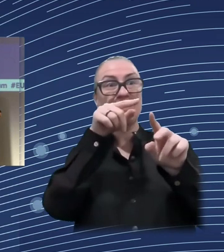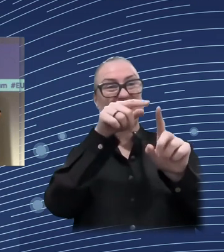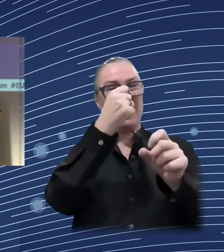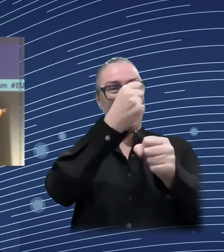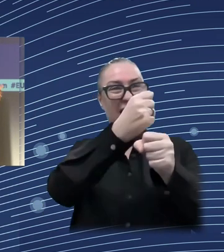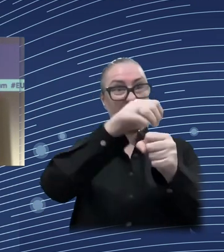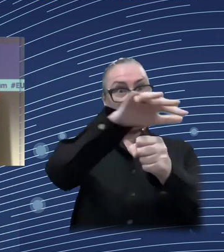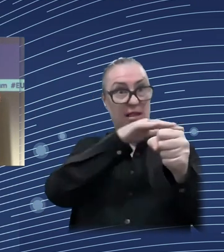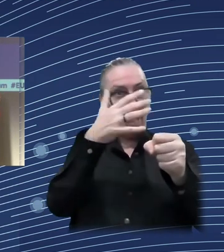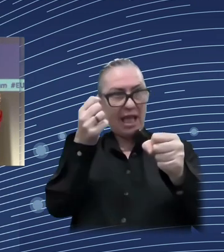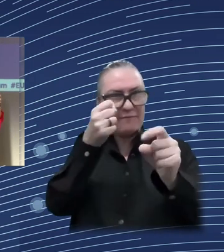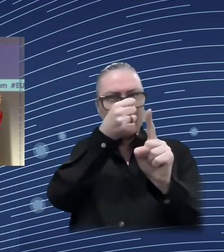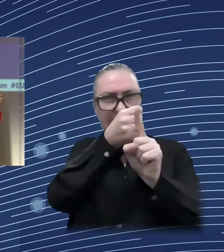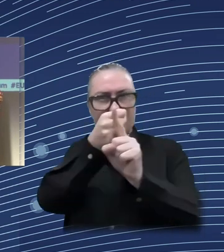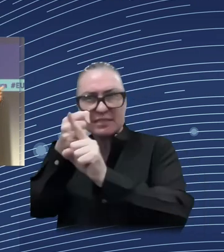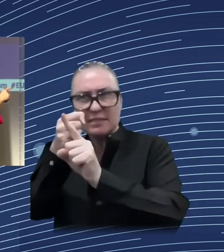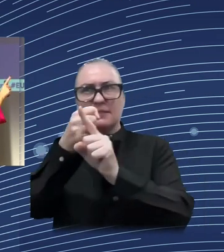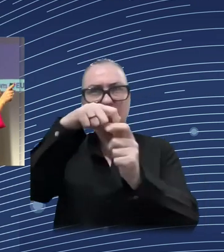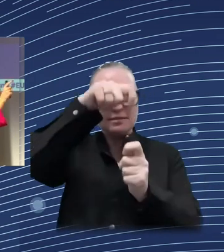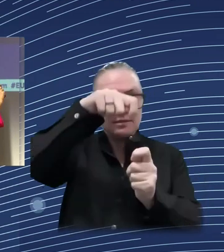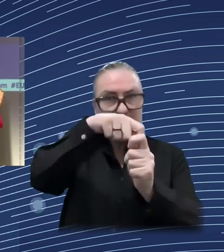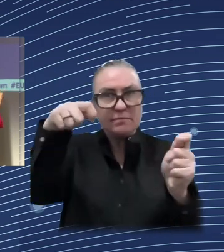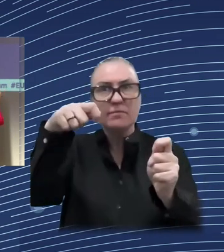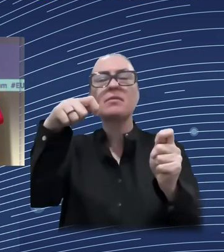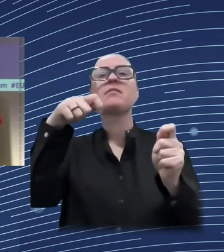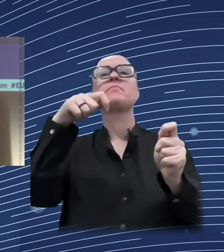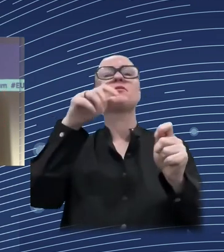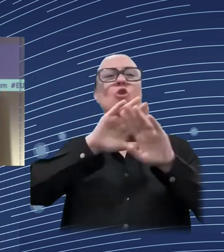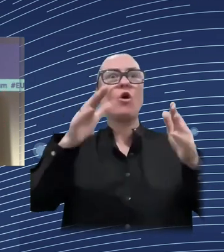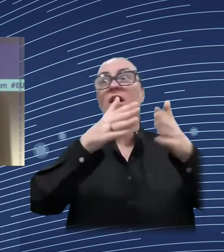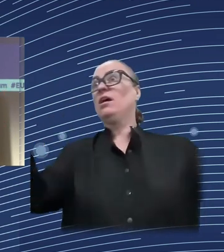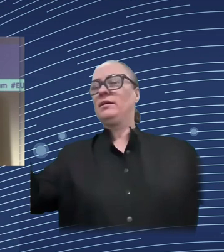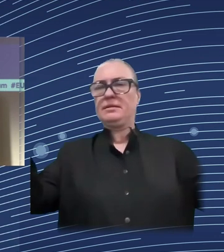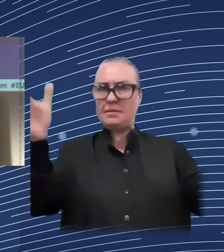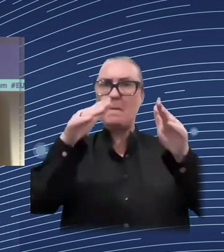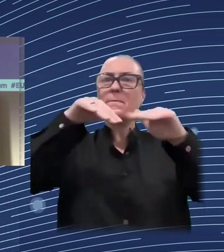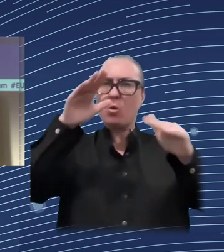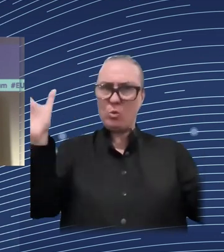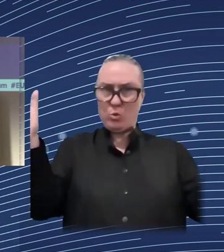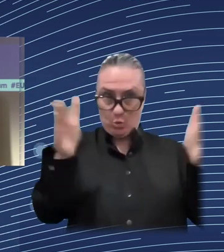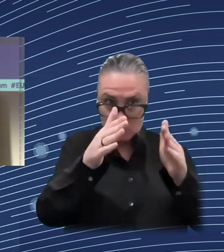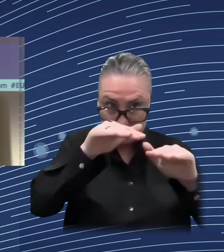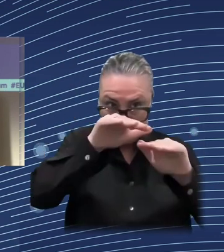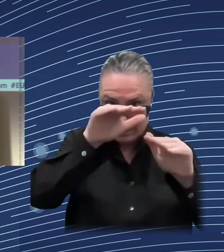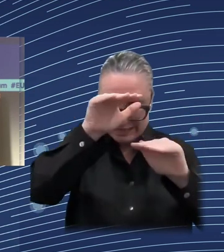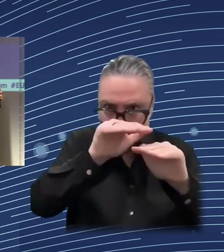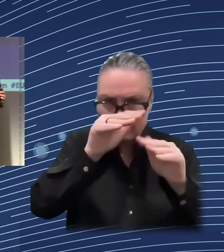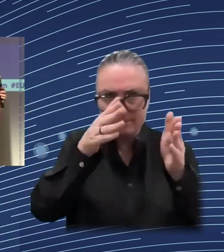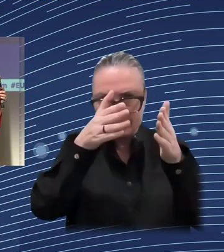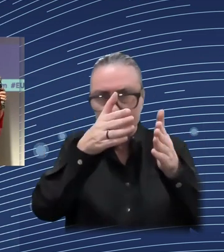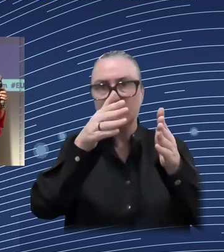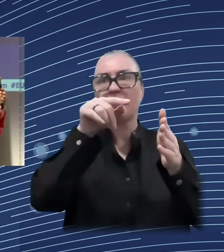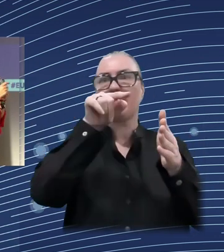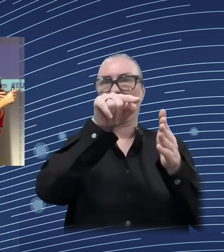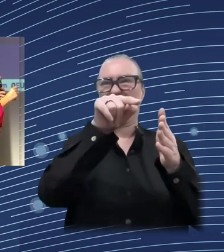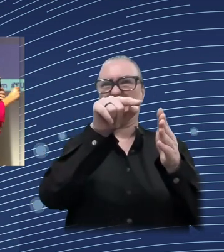results. The second point, which I think is more important and leads me to the last two slides of my presentation, is that I think we really